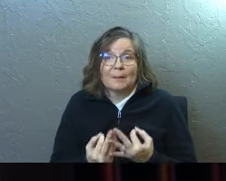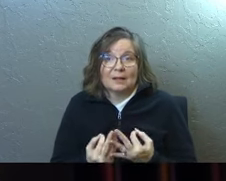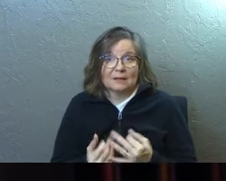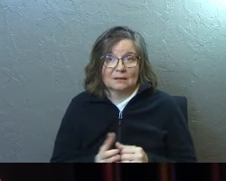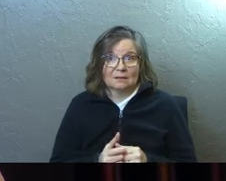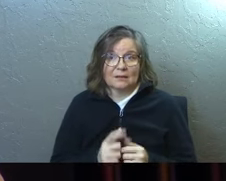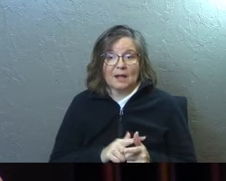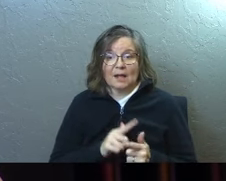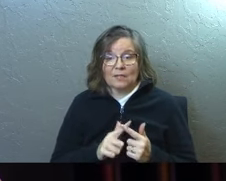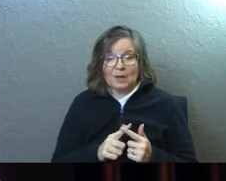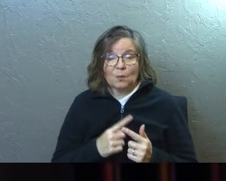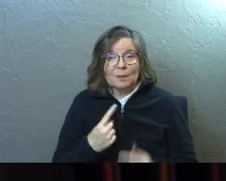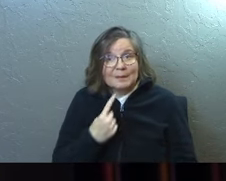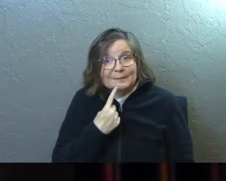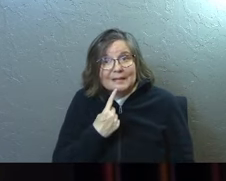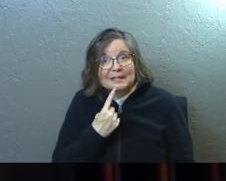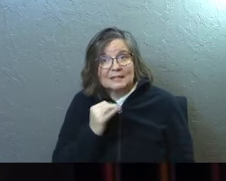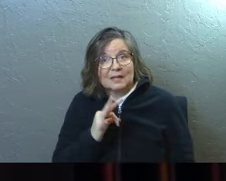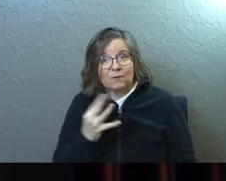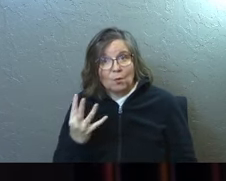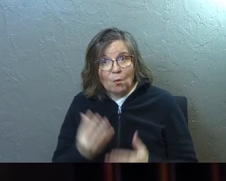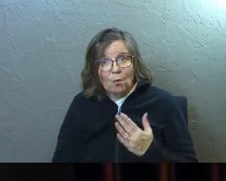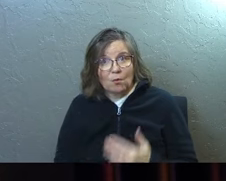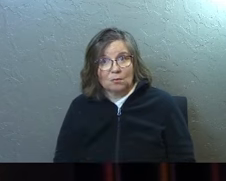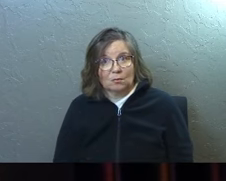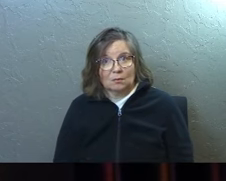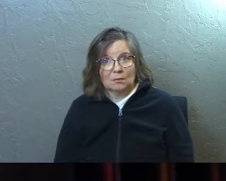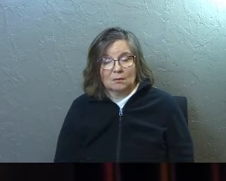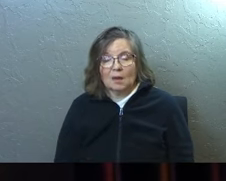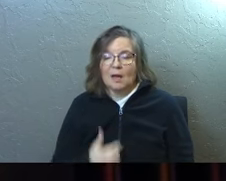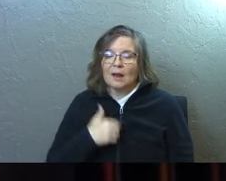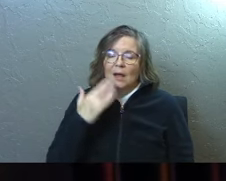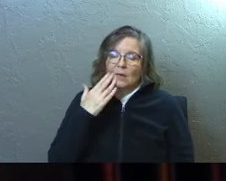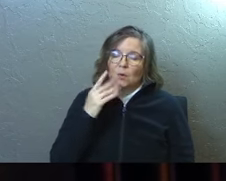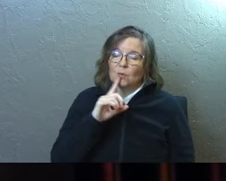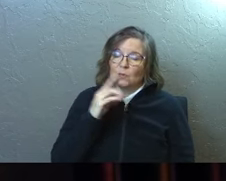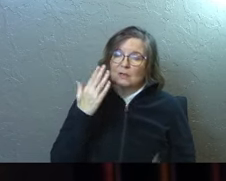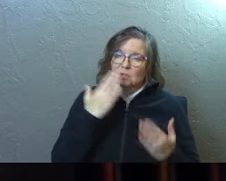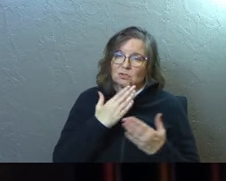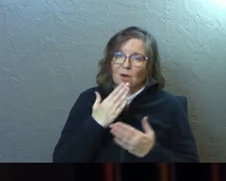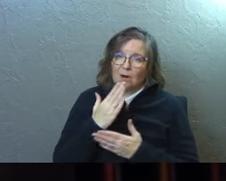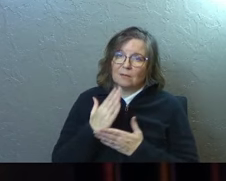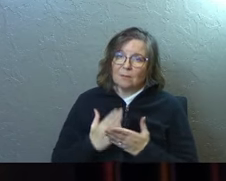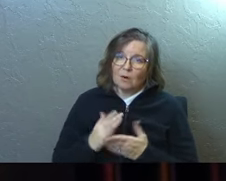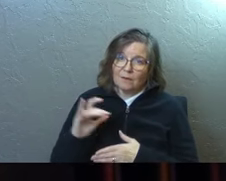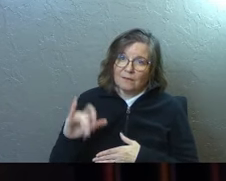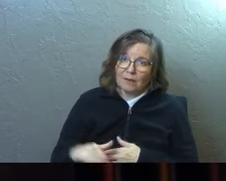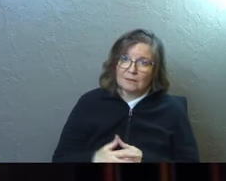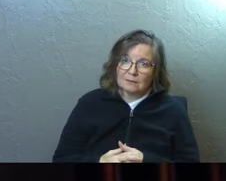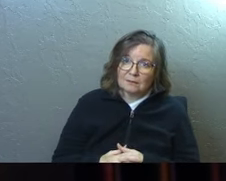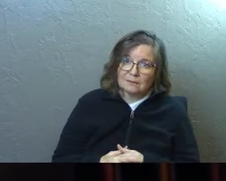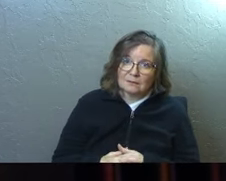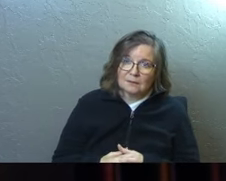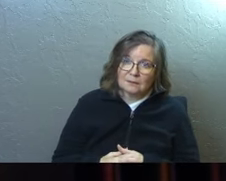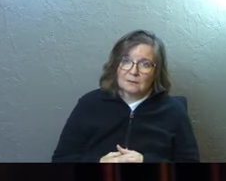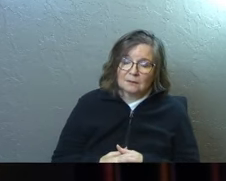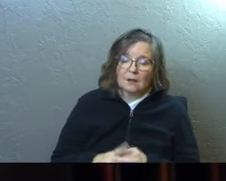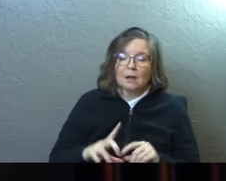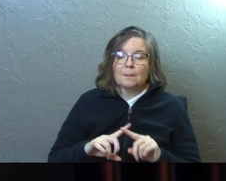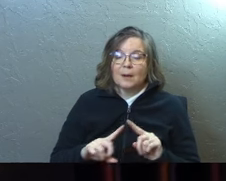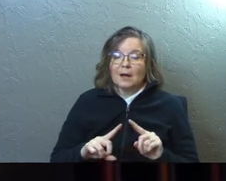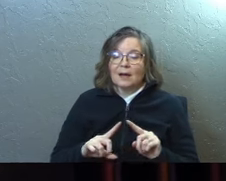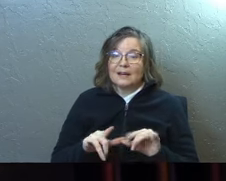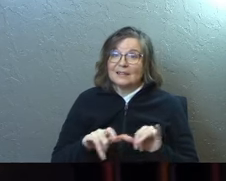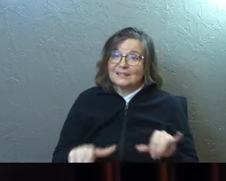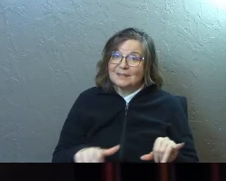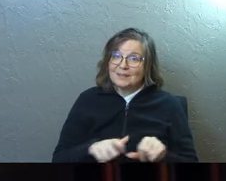and that we'd be missed if we were gone. And I know there's a really dark version of that. But